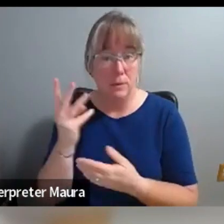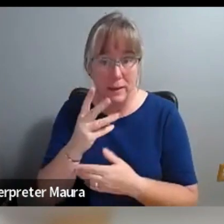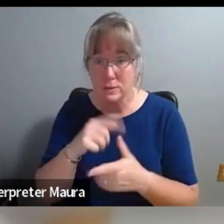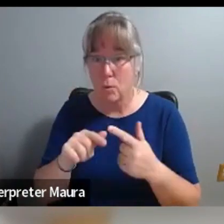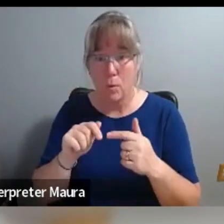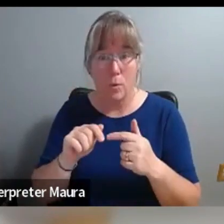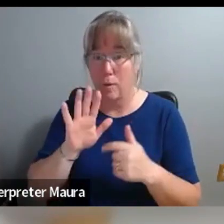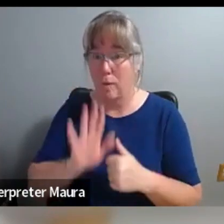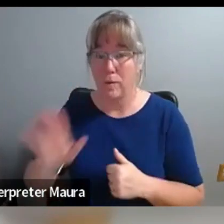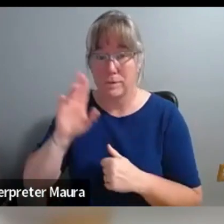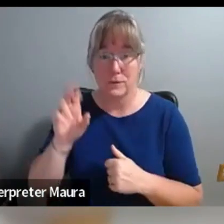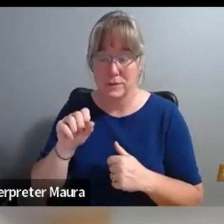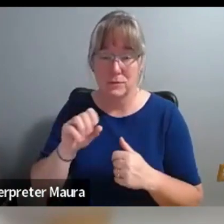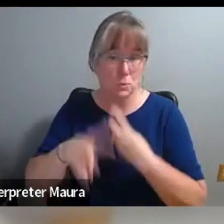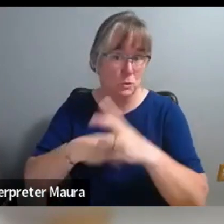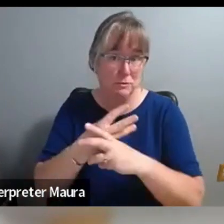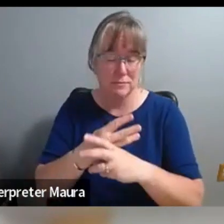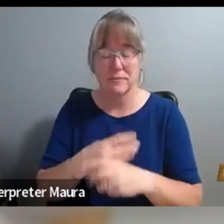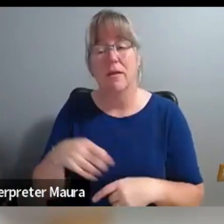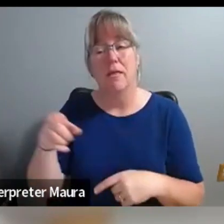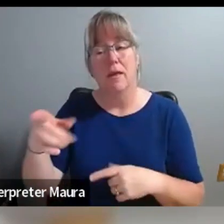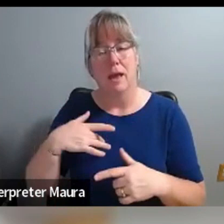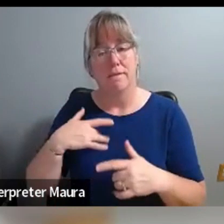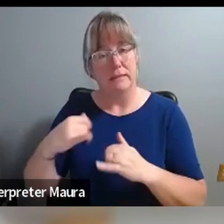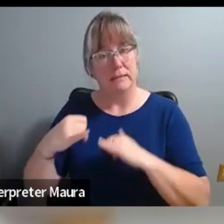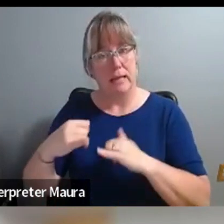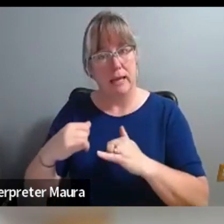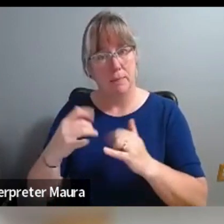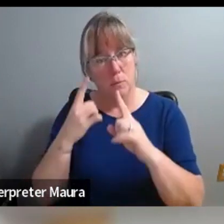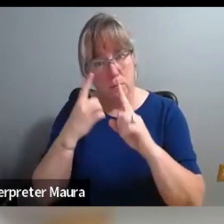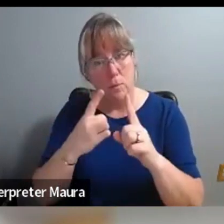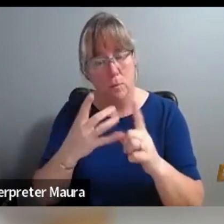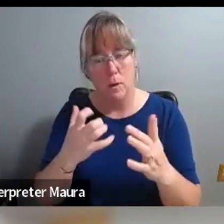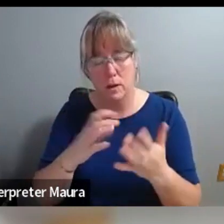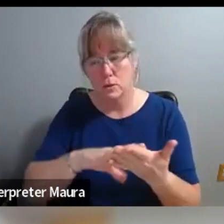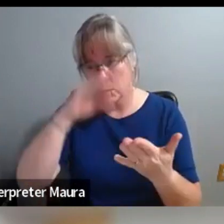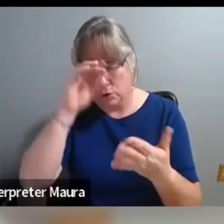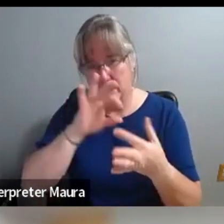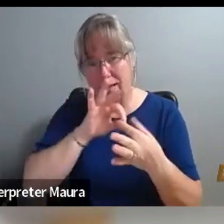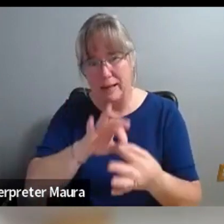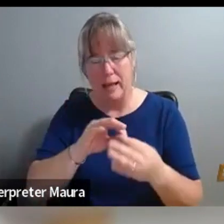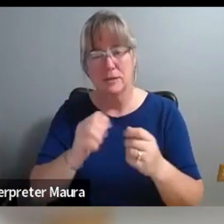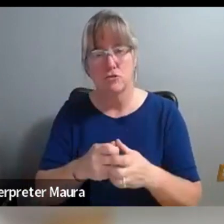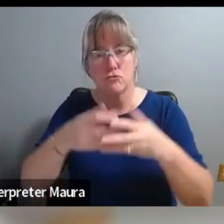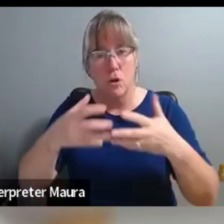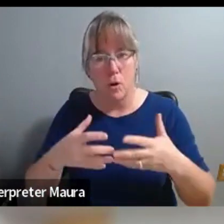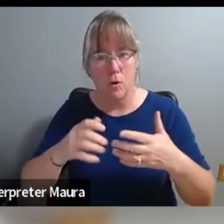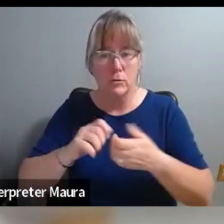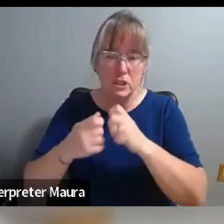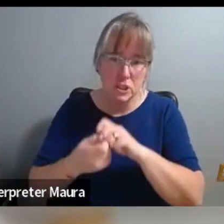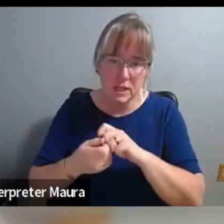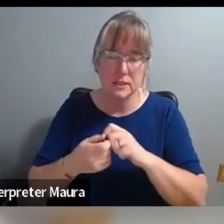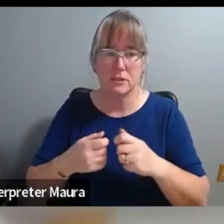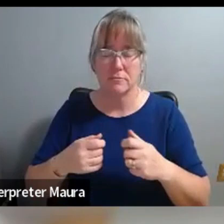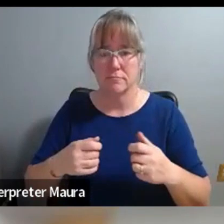find themselves in a similar situation or with similar desires, um, to learn and connect and grow and change and make a